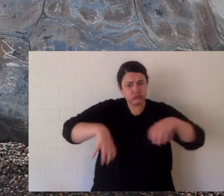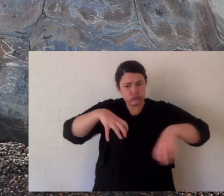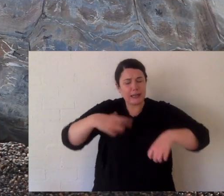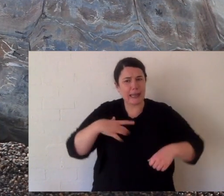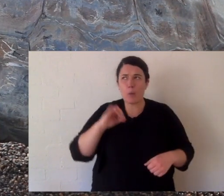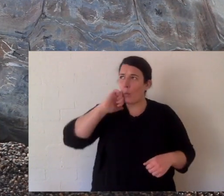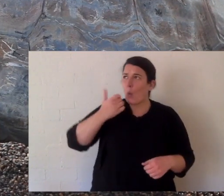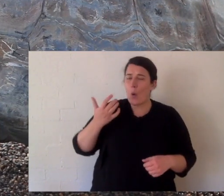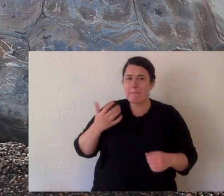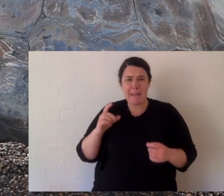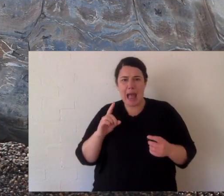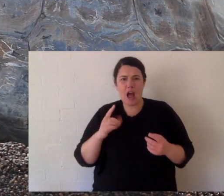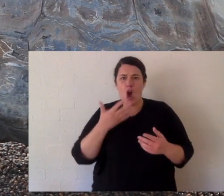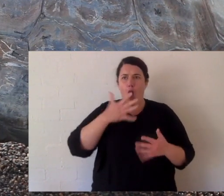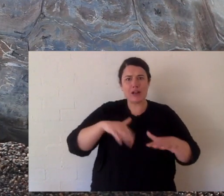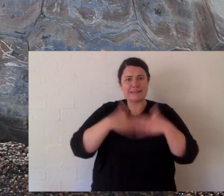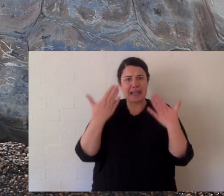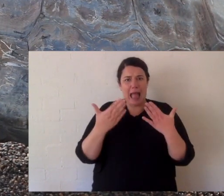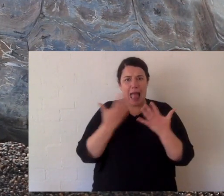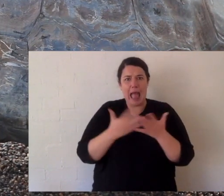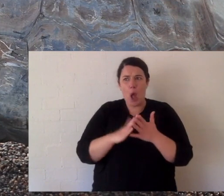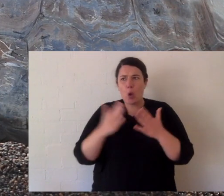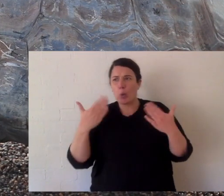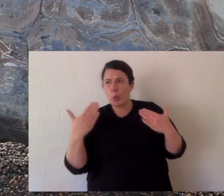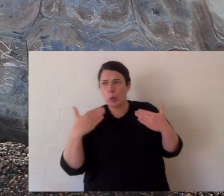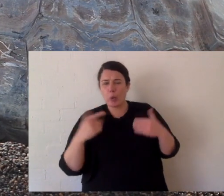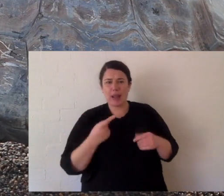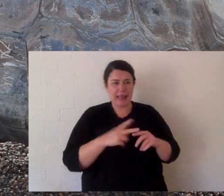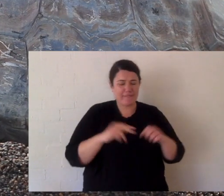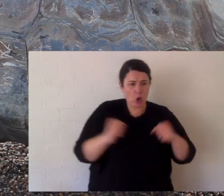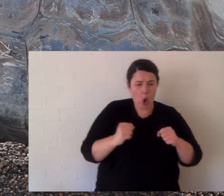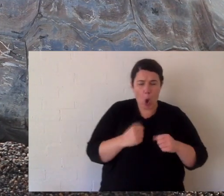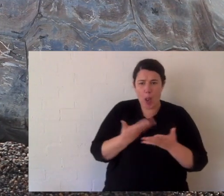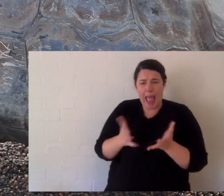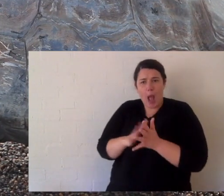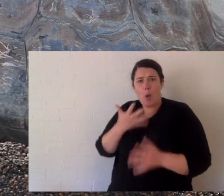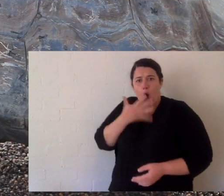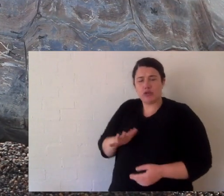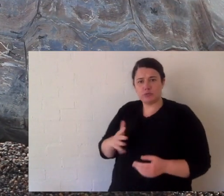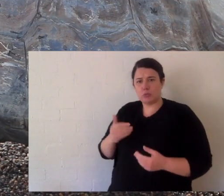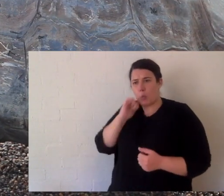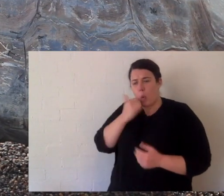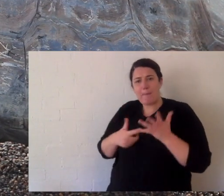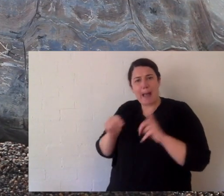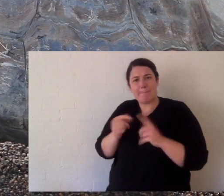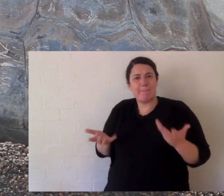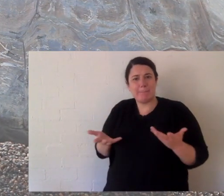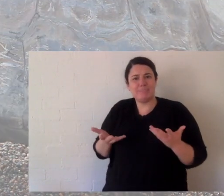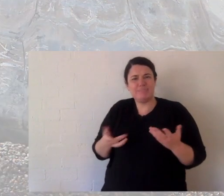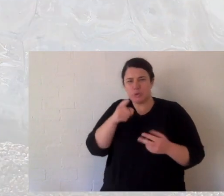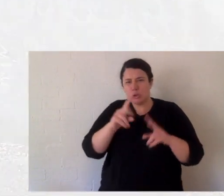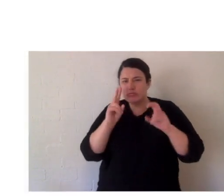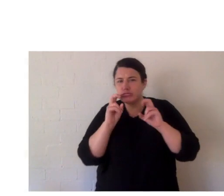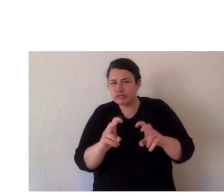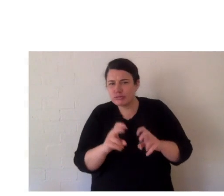not too cold, not too hot. But what do they do on a hot day? How do they stay cool? What do they do on a cool day? How do they stay hot? Figure that out. See you next time.